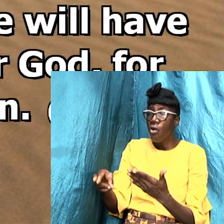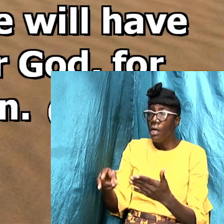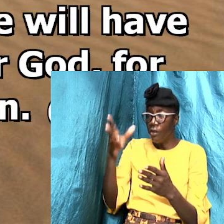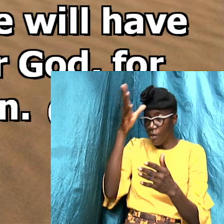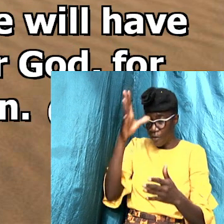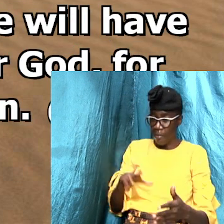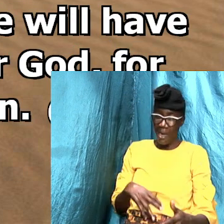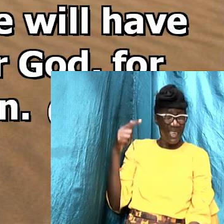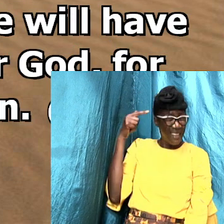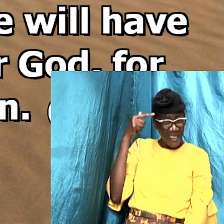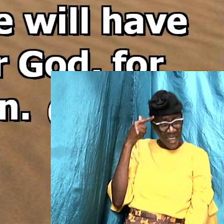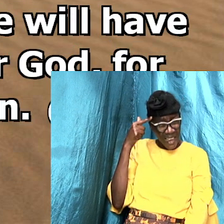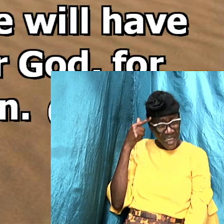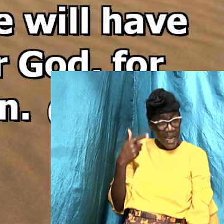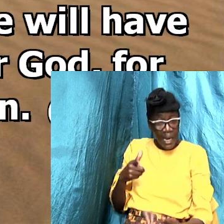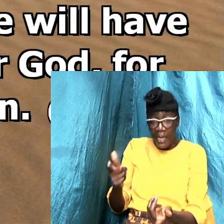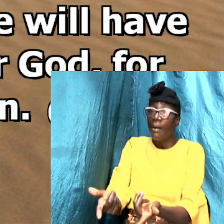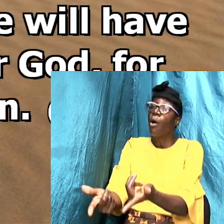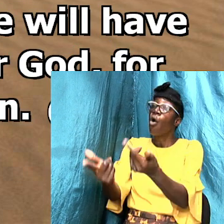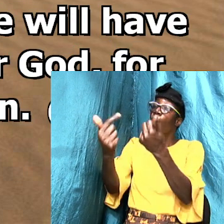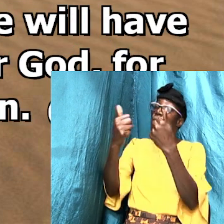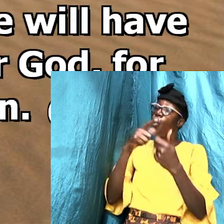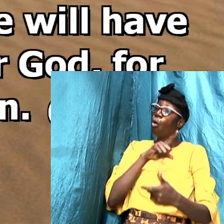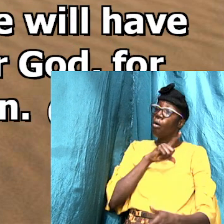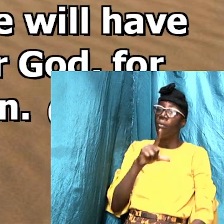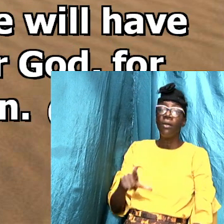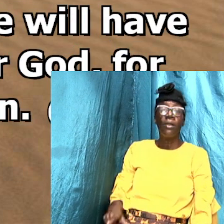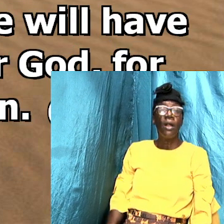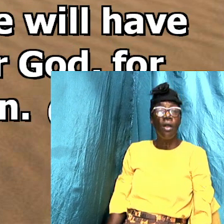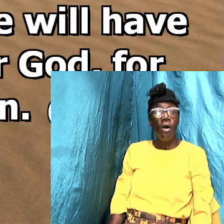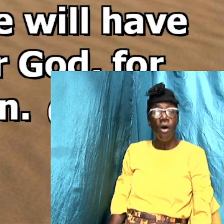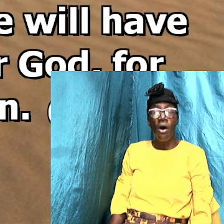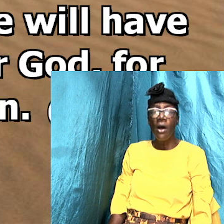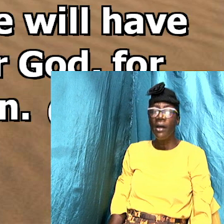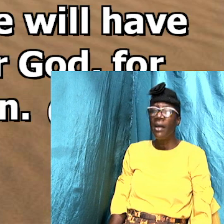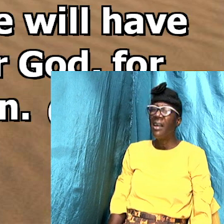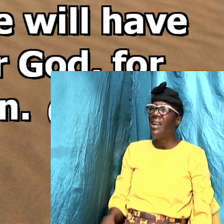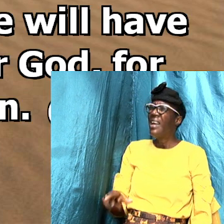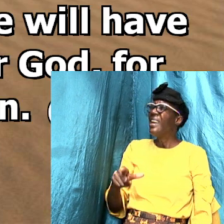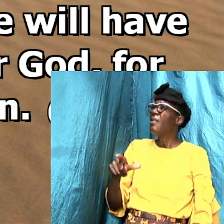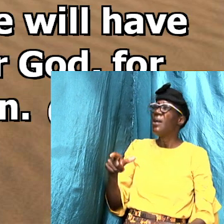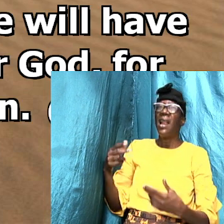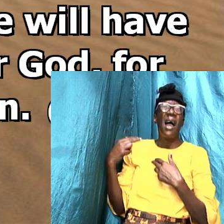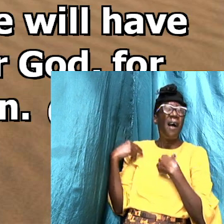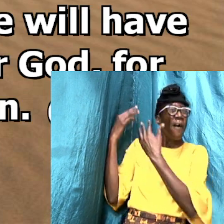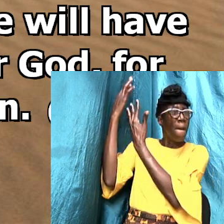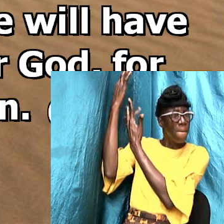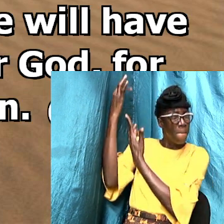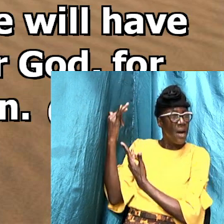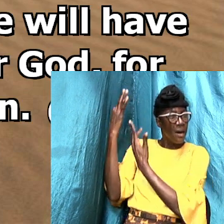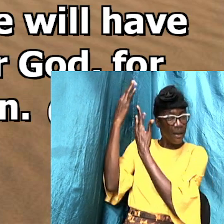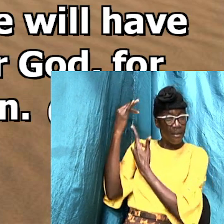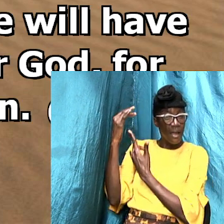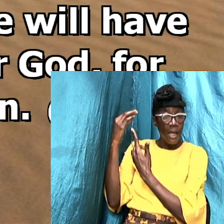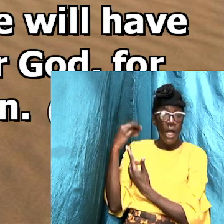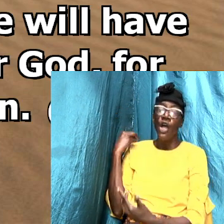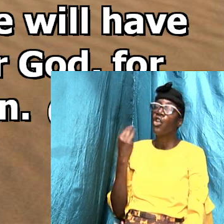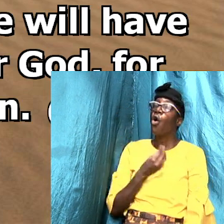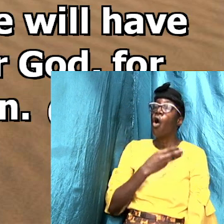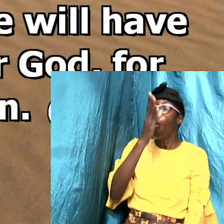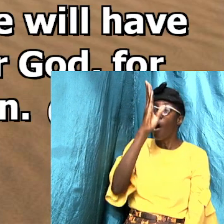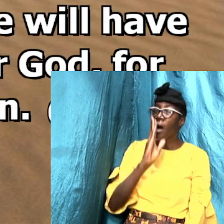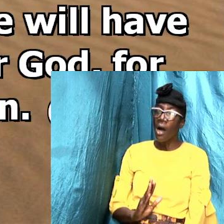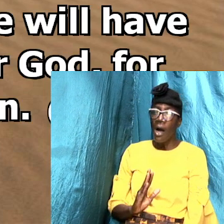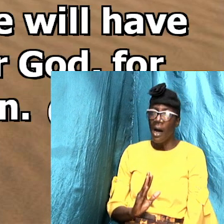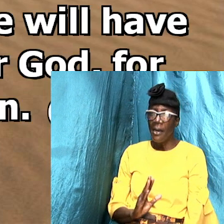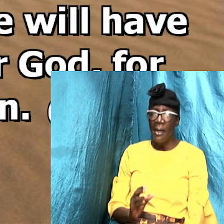and let him return unto the Lord, and he will have mercy upon him, and to our God, for